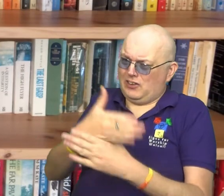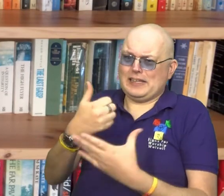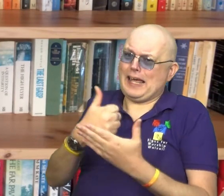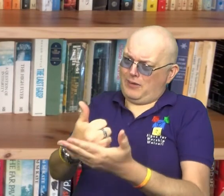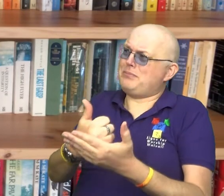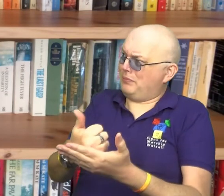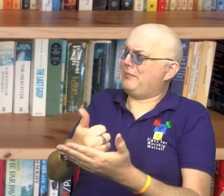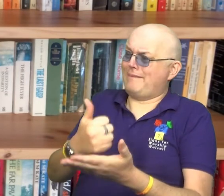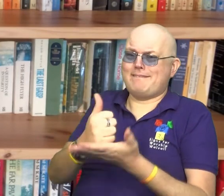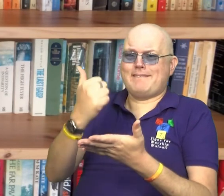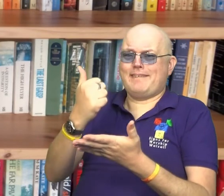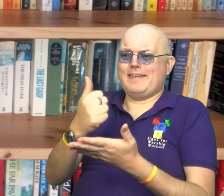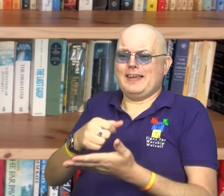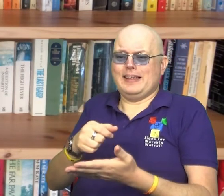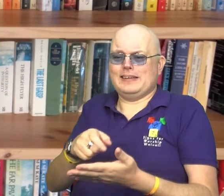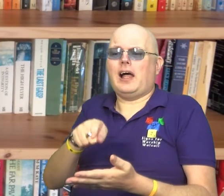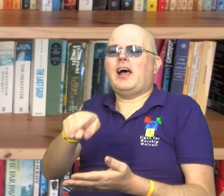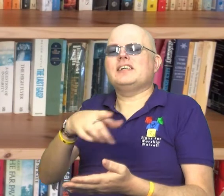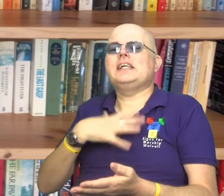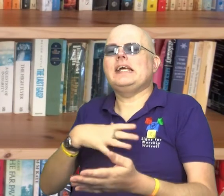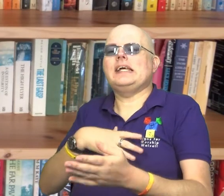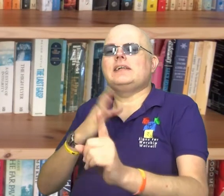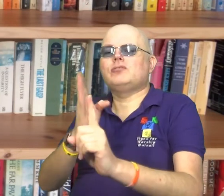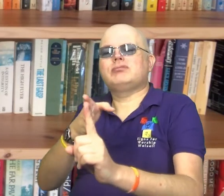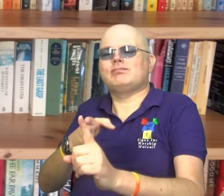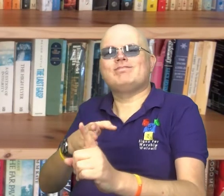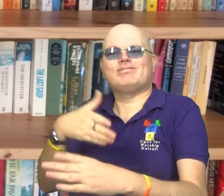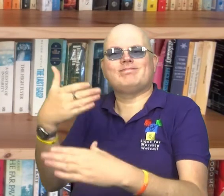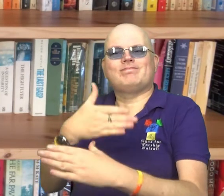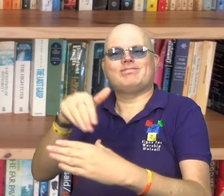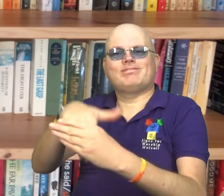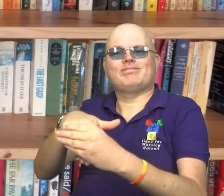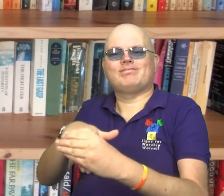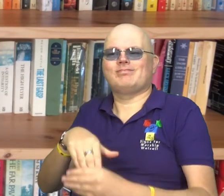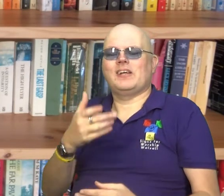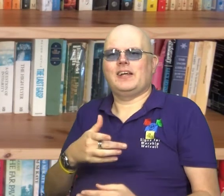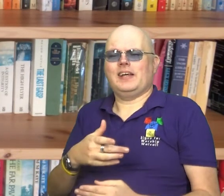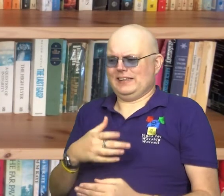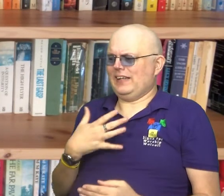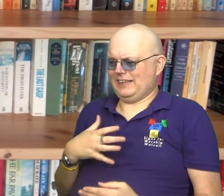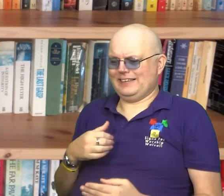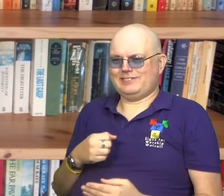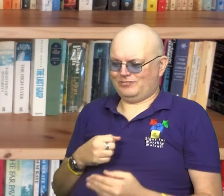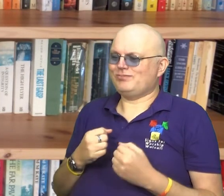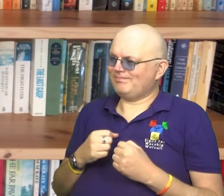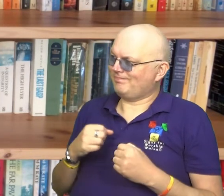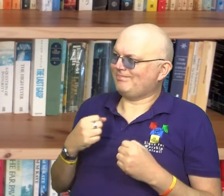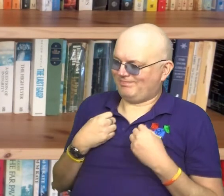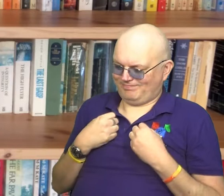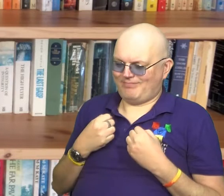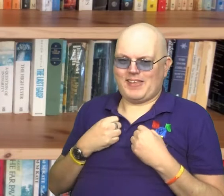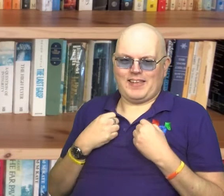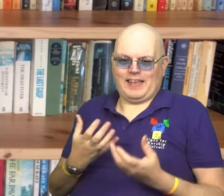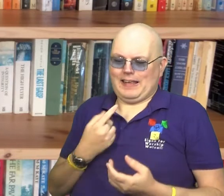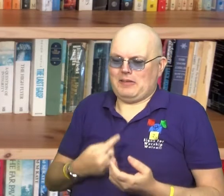on and help. People who see a need and act. People who will put themselves out for others.